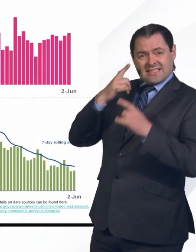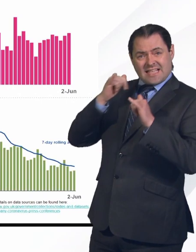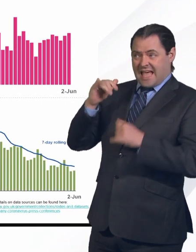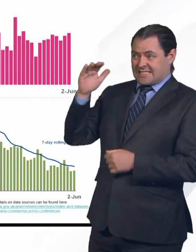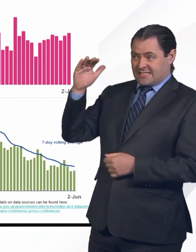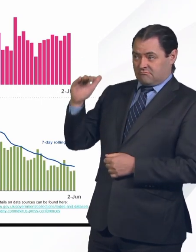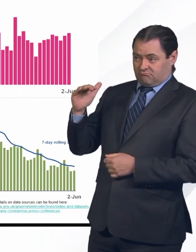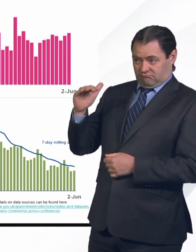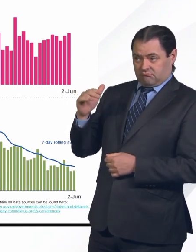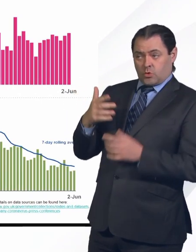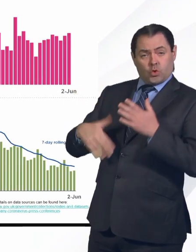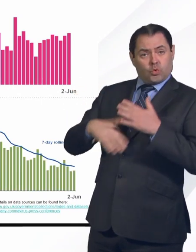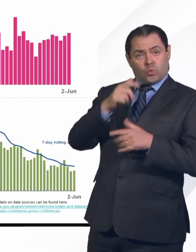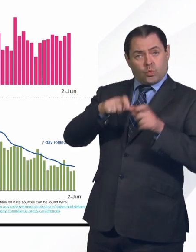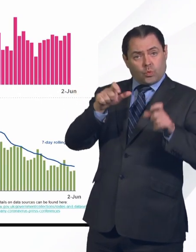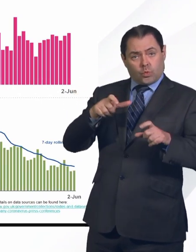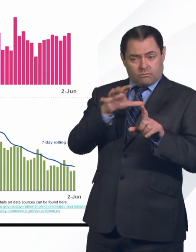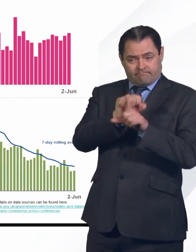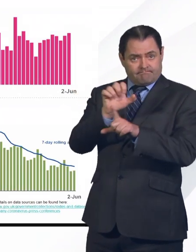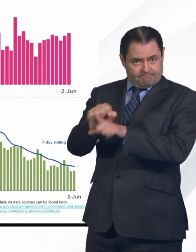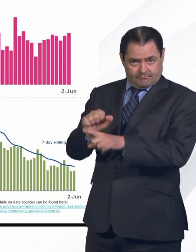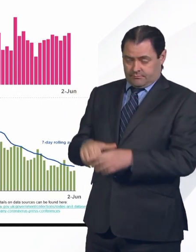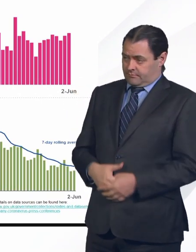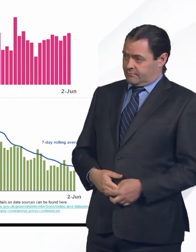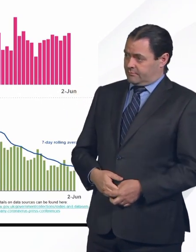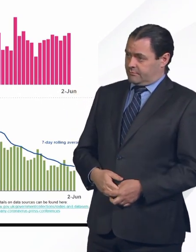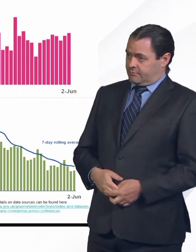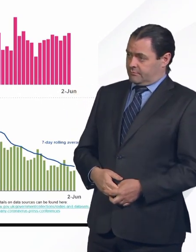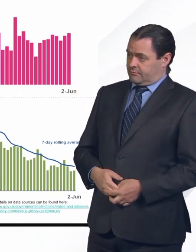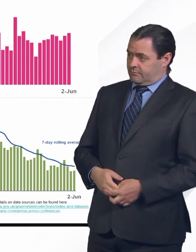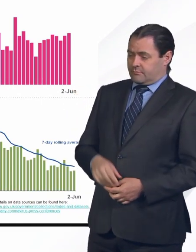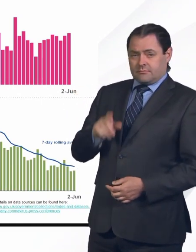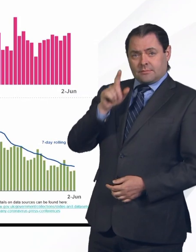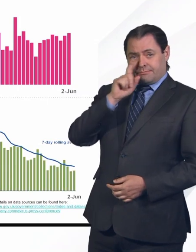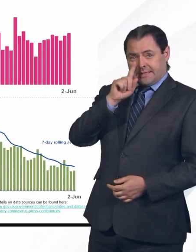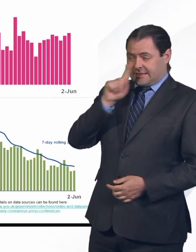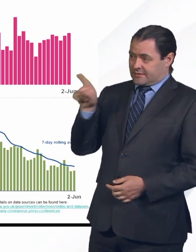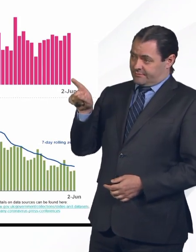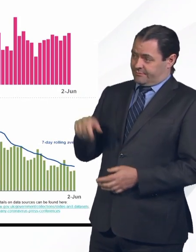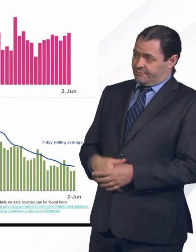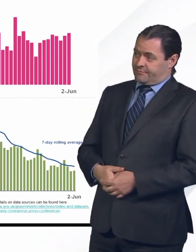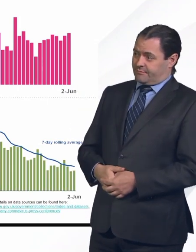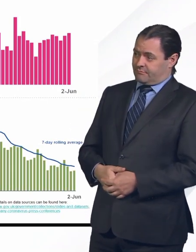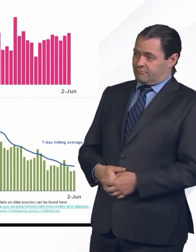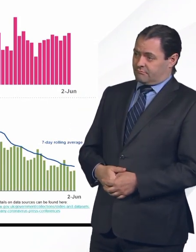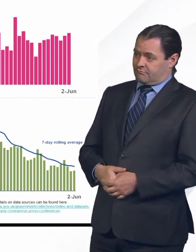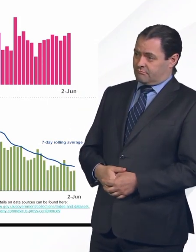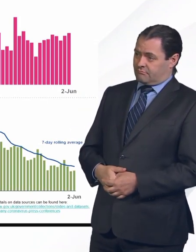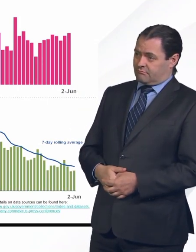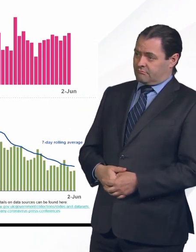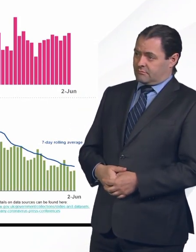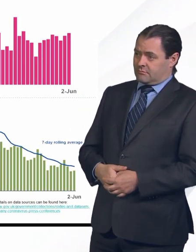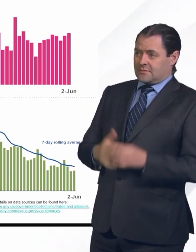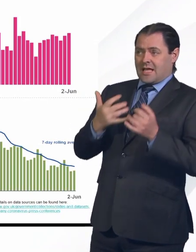of new cases. The top chart in the slide shows the number